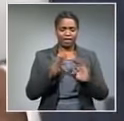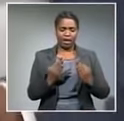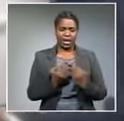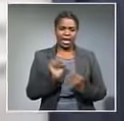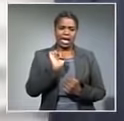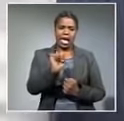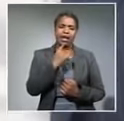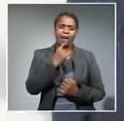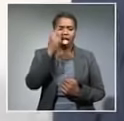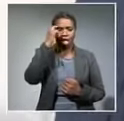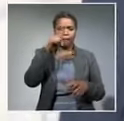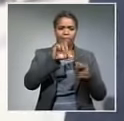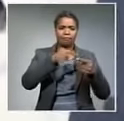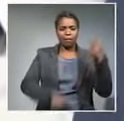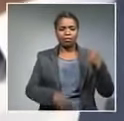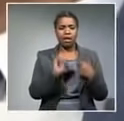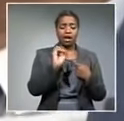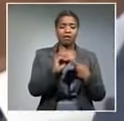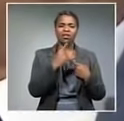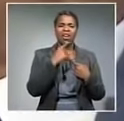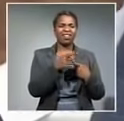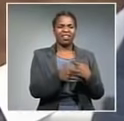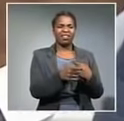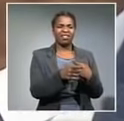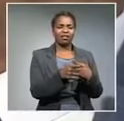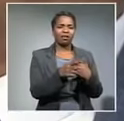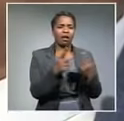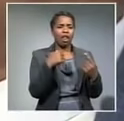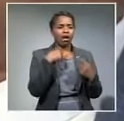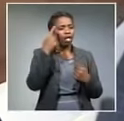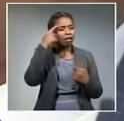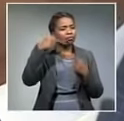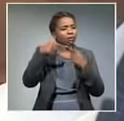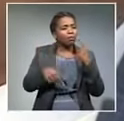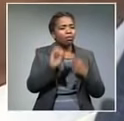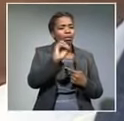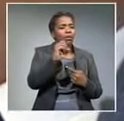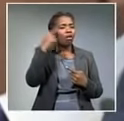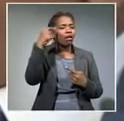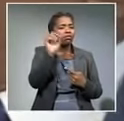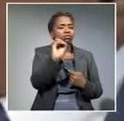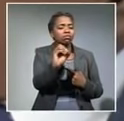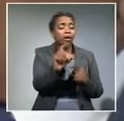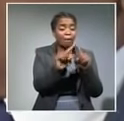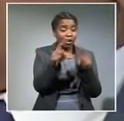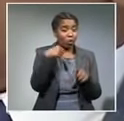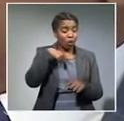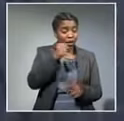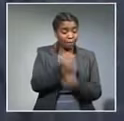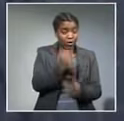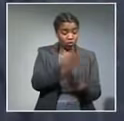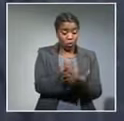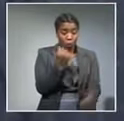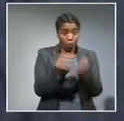family the district surgeon who examined him says he appears delusional but the state wants to be certain that he can understand court